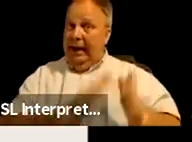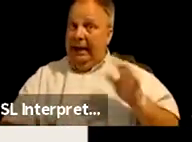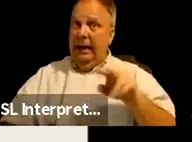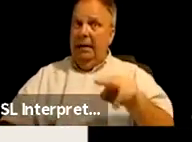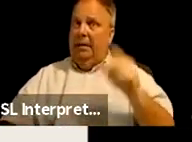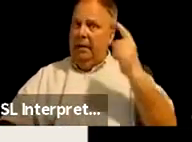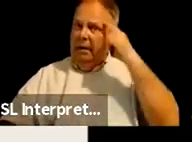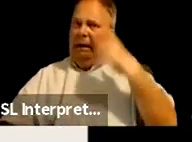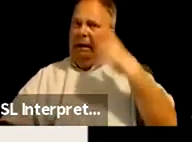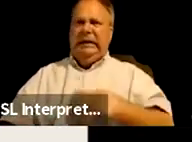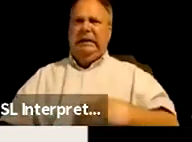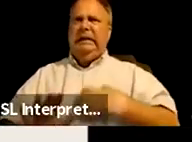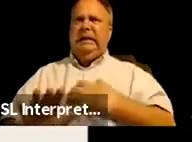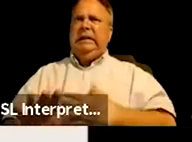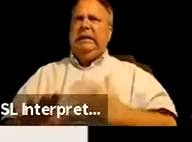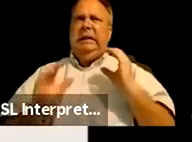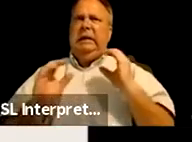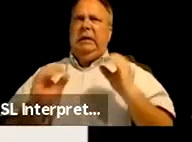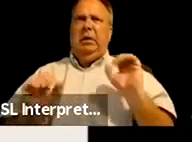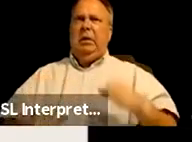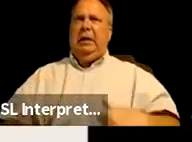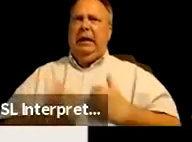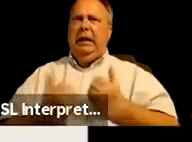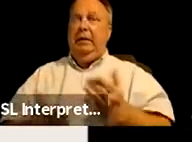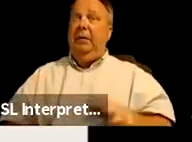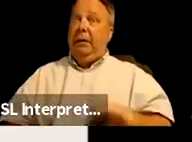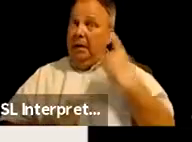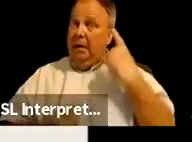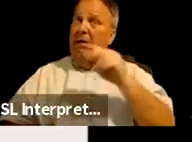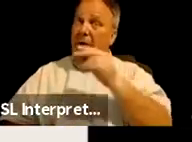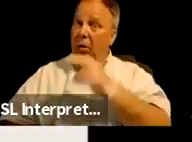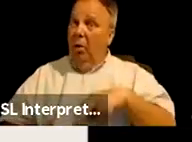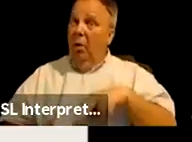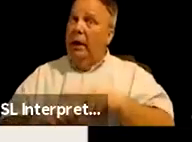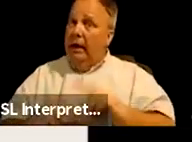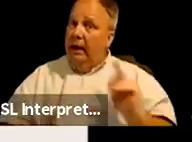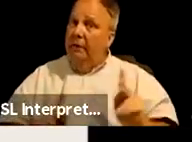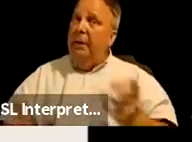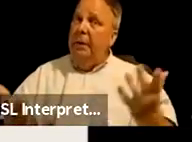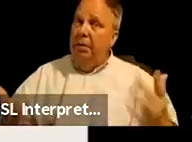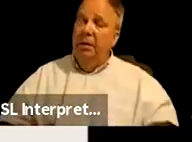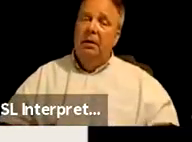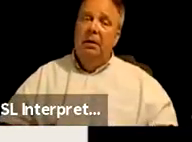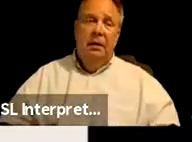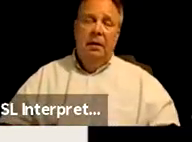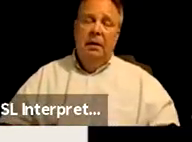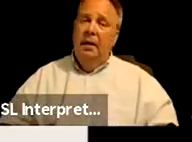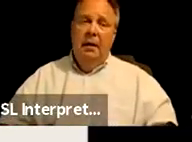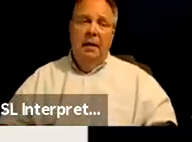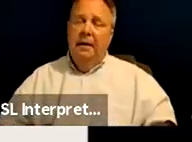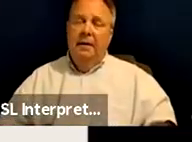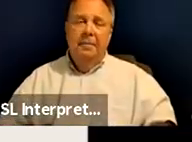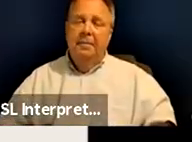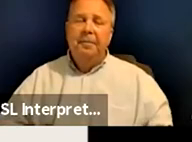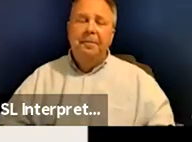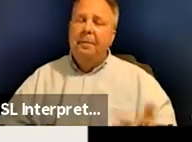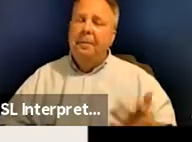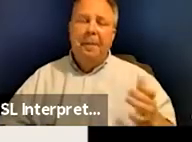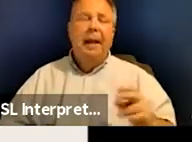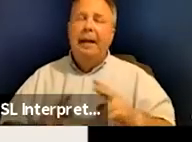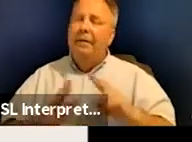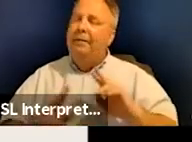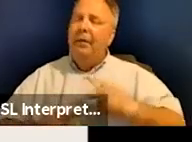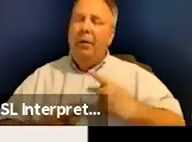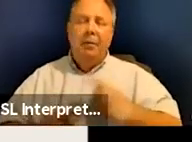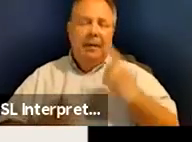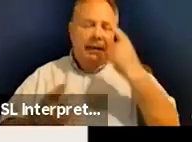asylum unfit for anyone, but especially for native people. Um, it, it's a, it's very upsetting for